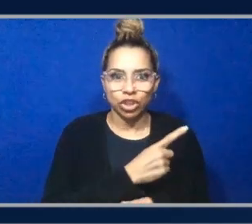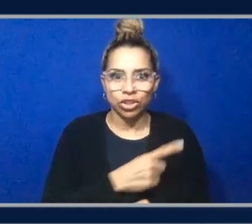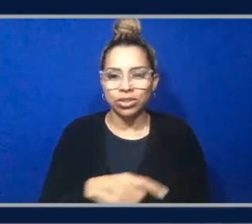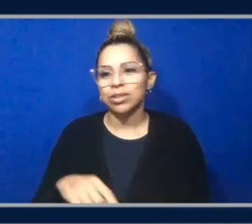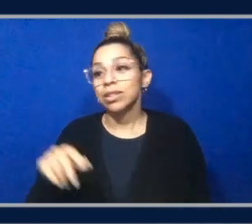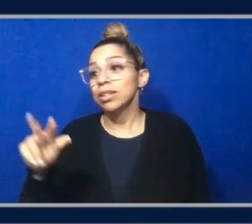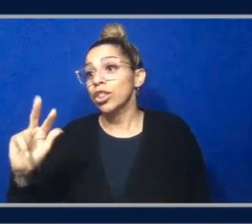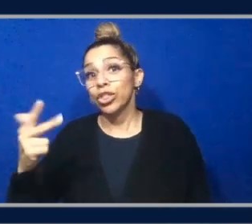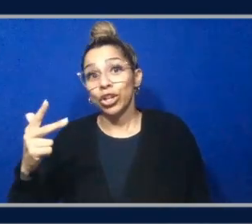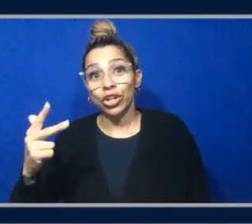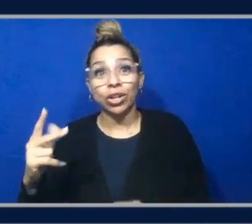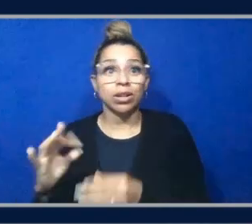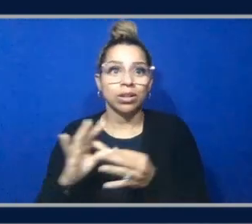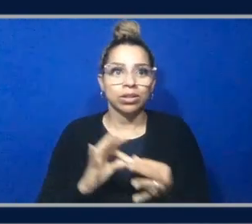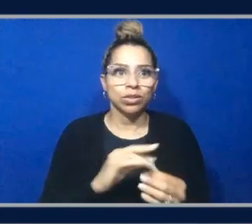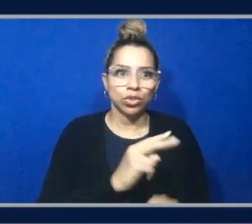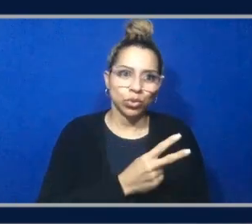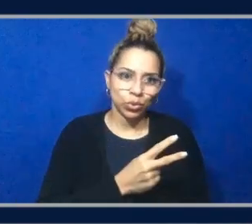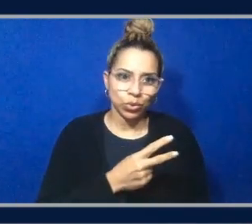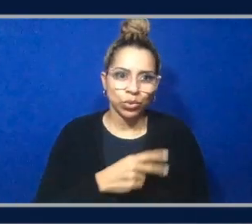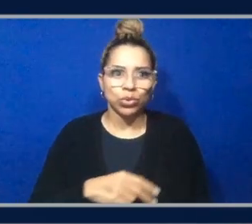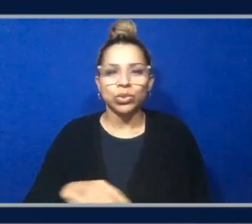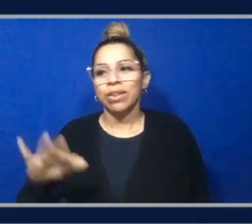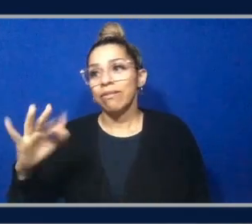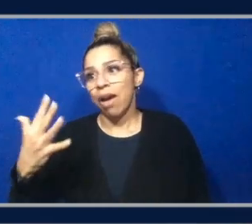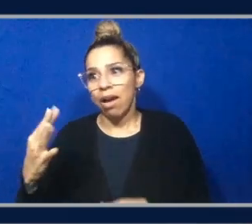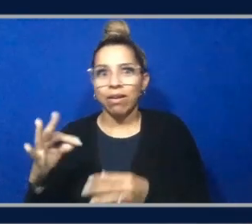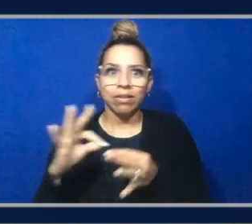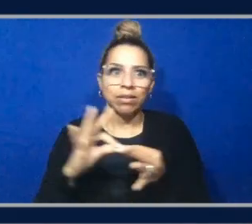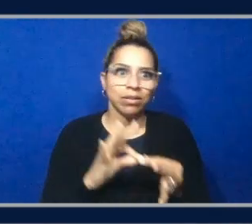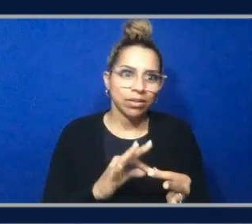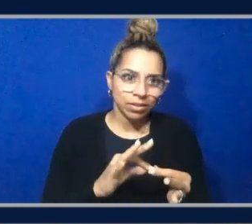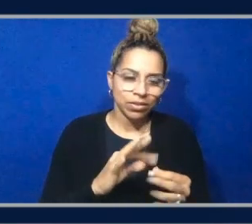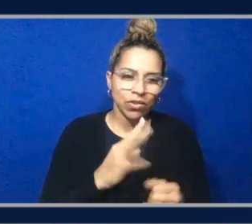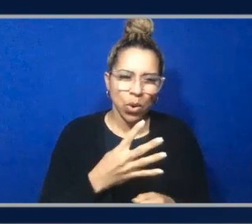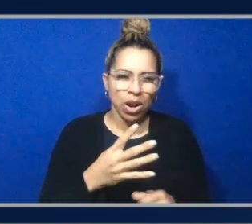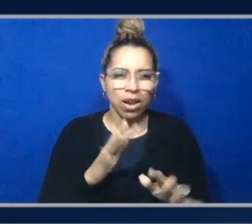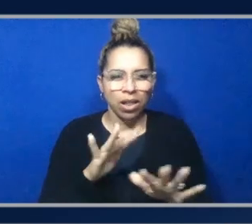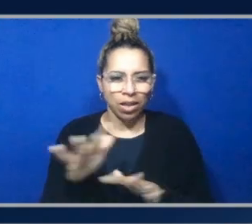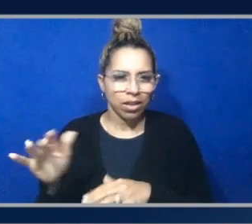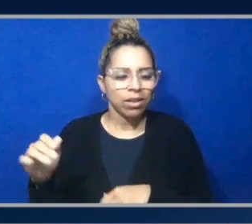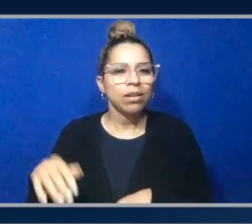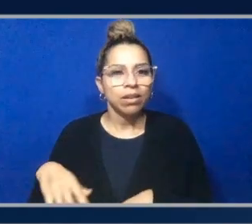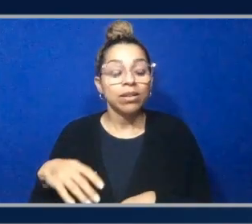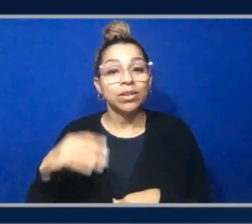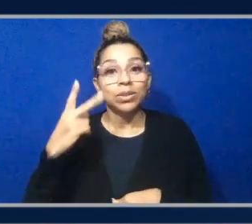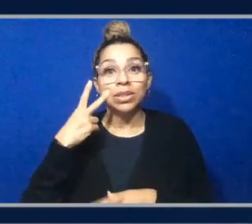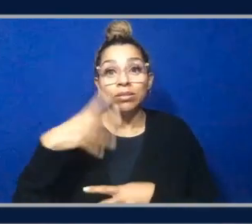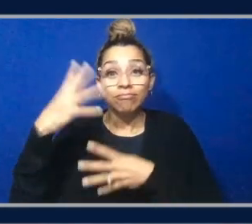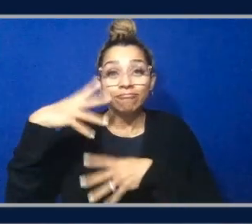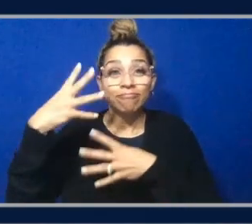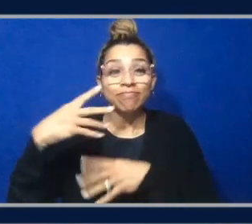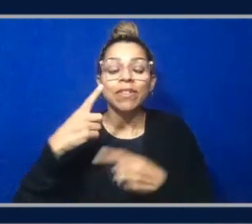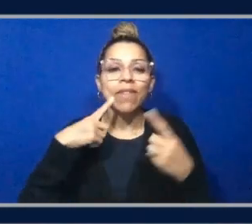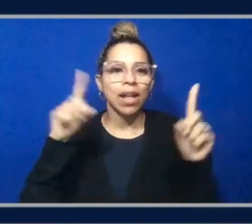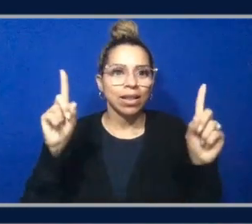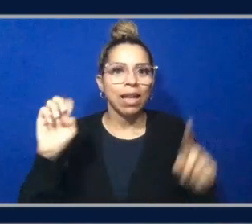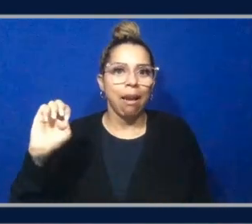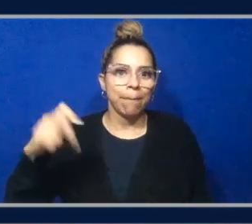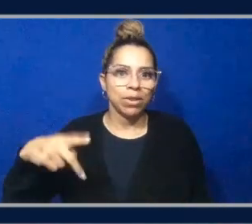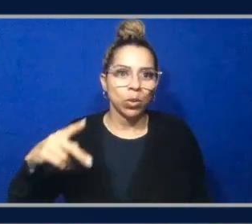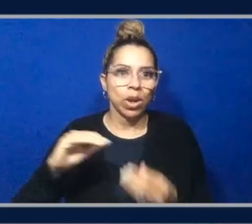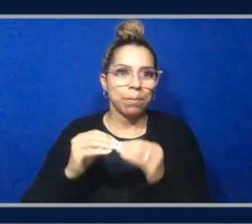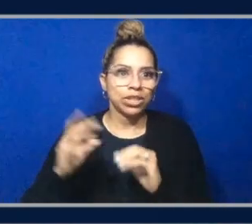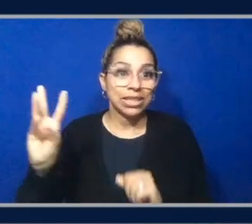domain five, and math, carry the one, do all the things. And then we can scroll all the way down and see we finally had episode six. And episode six was